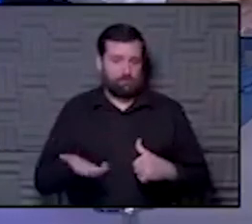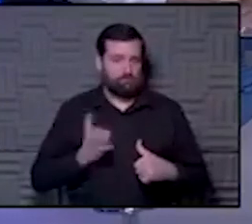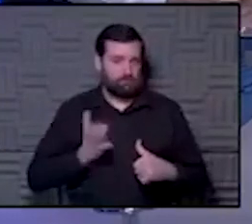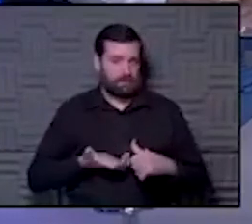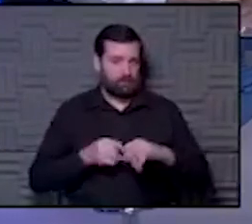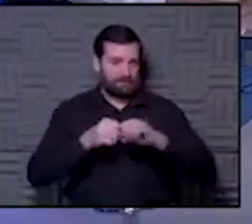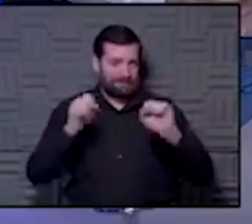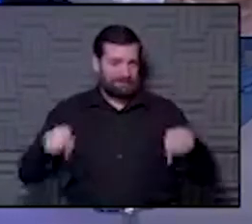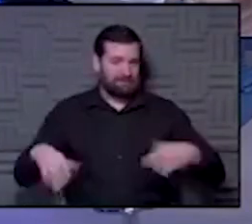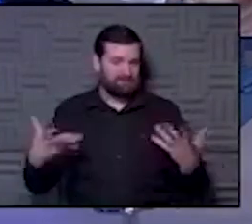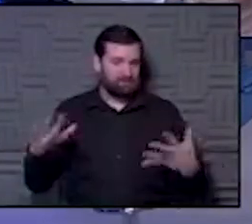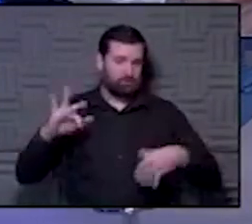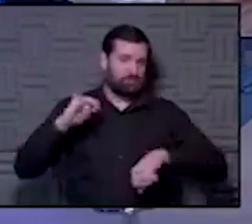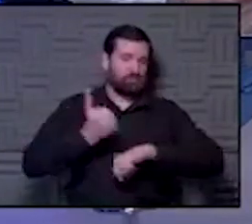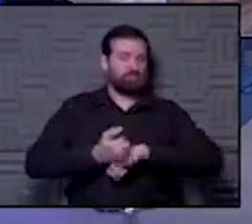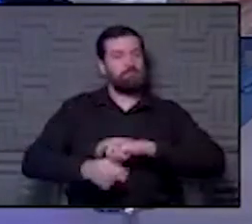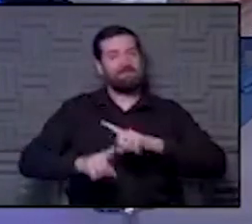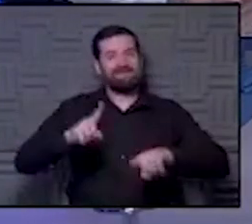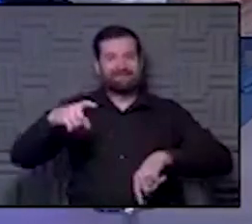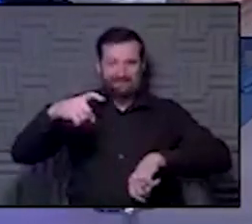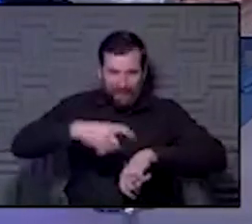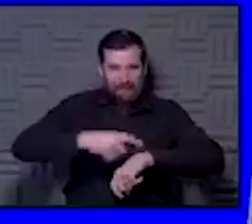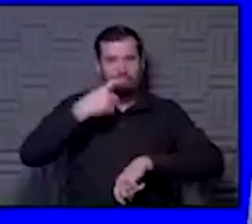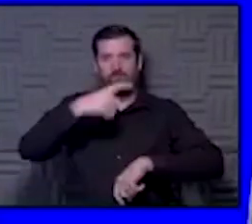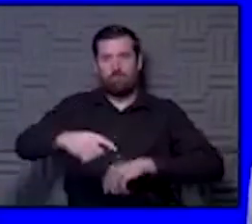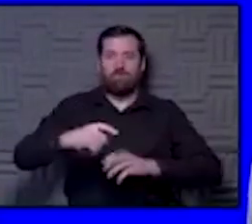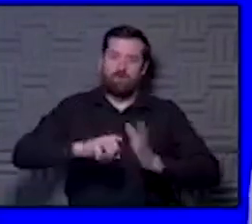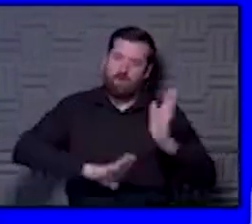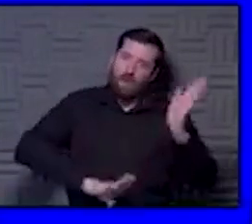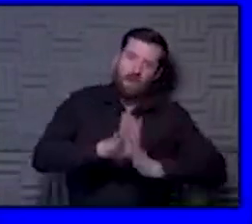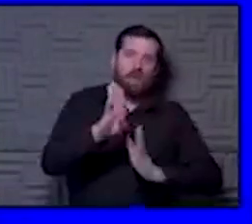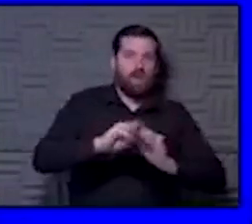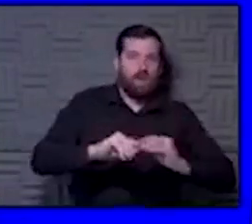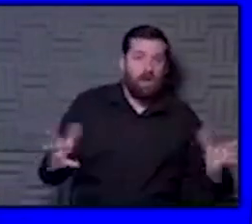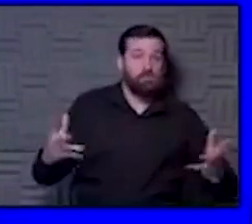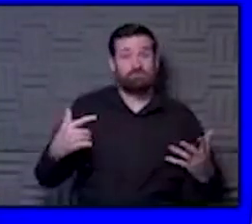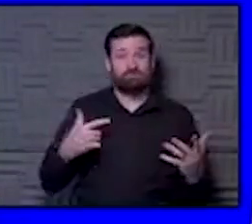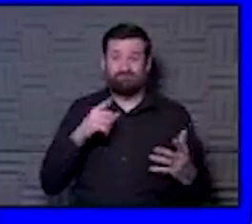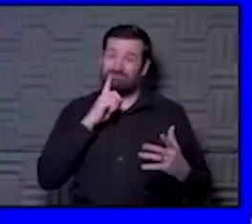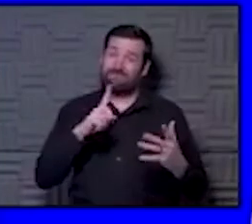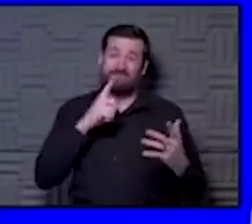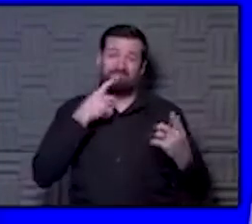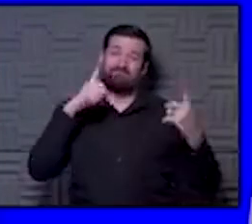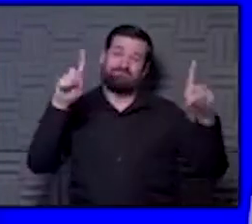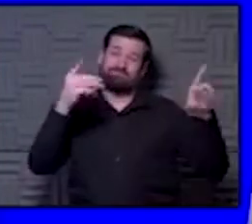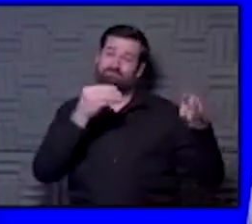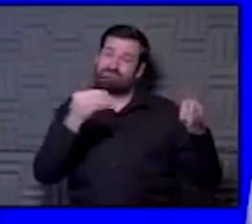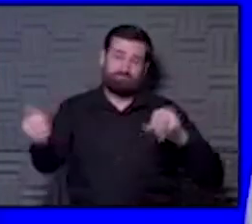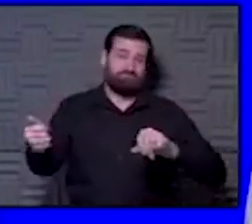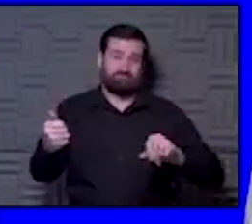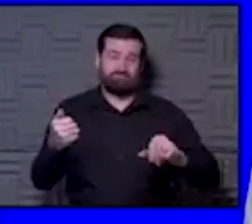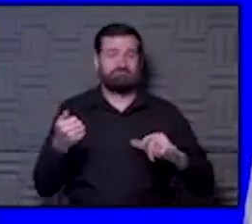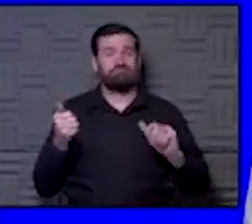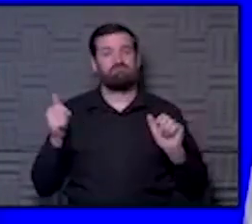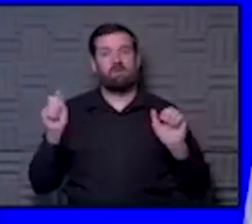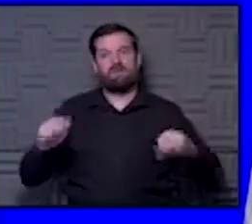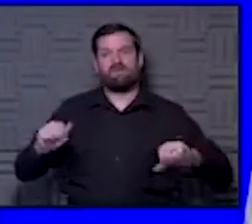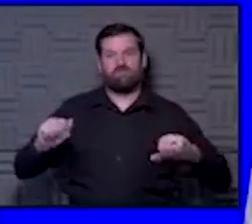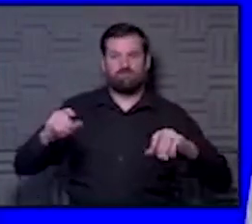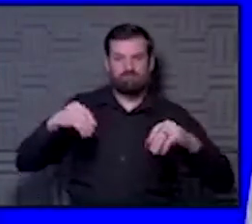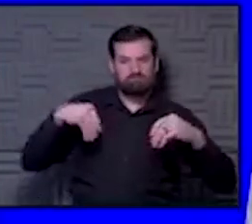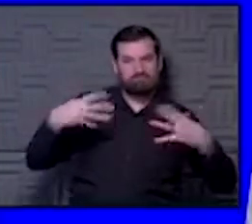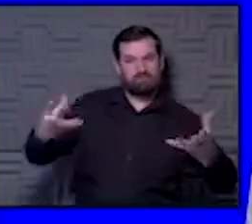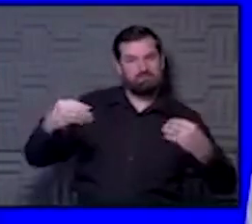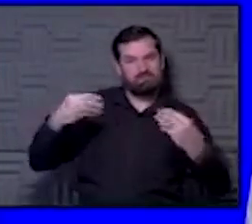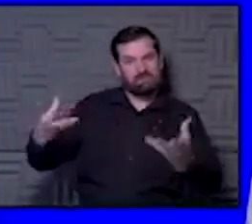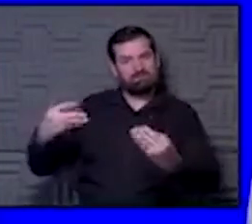systems in place, but it takes a little bit to ramp up. We are, I think, pretty running pretty efficiently now at the ability to get a large number of